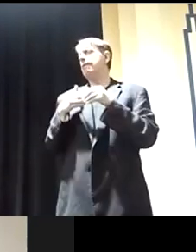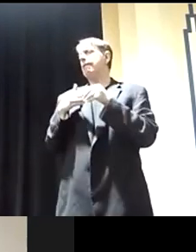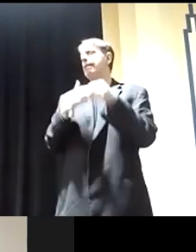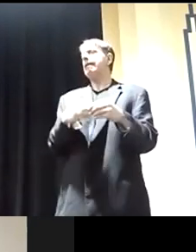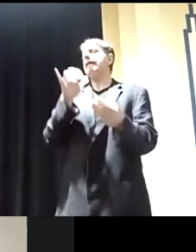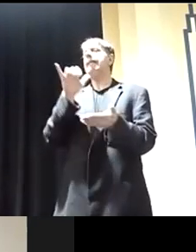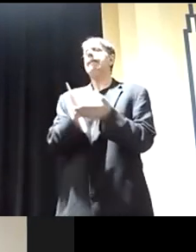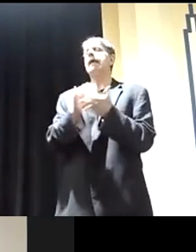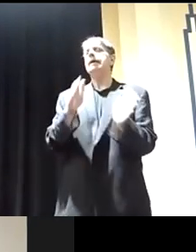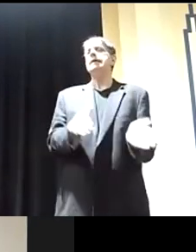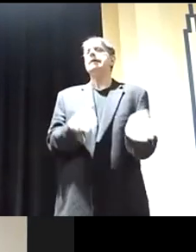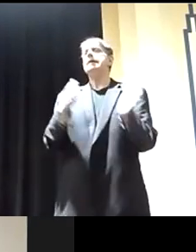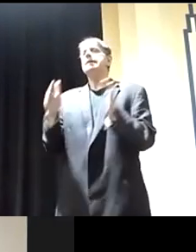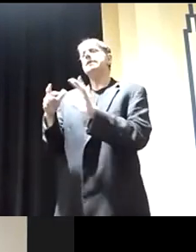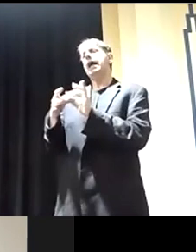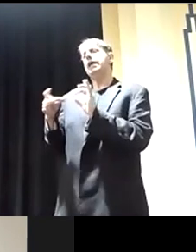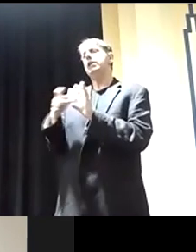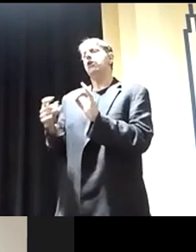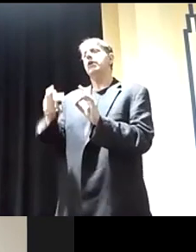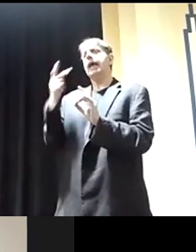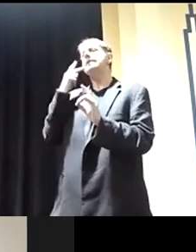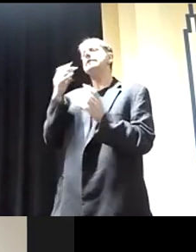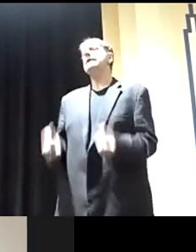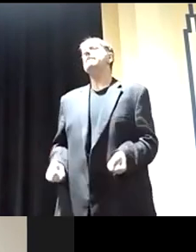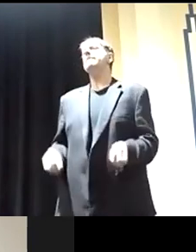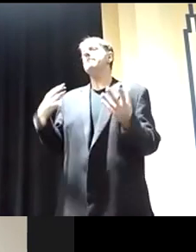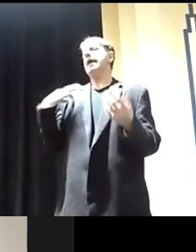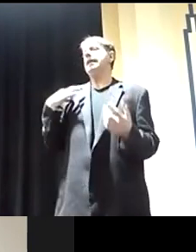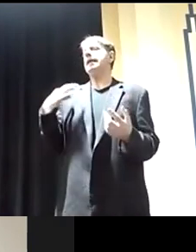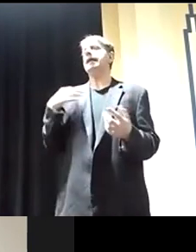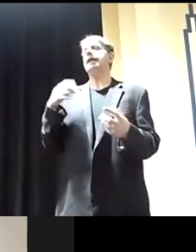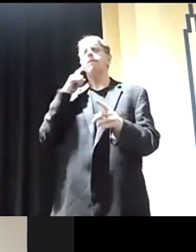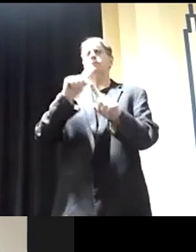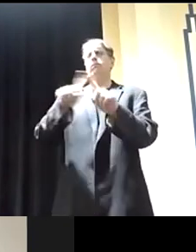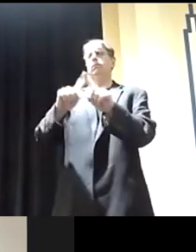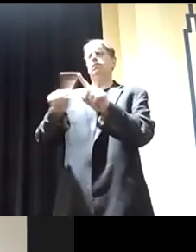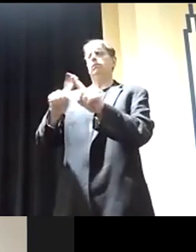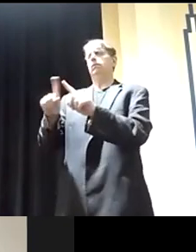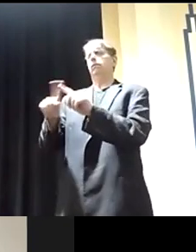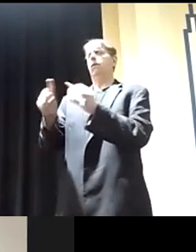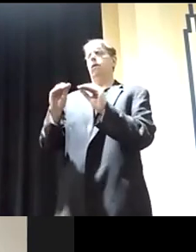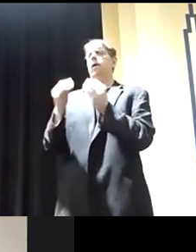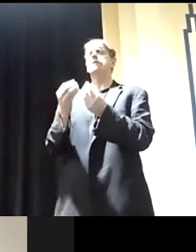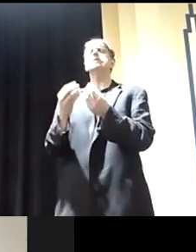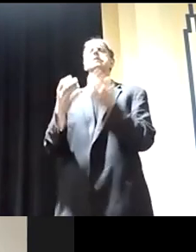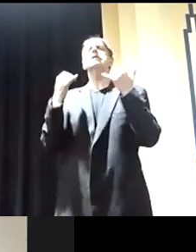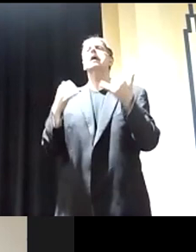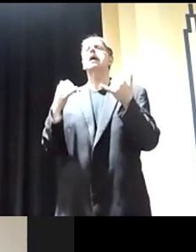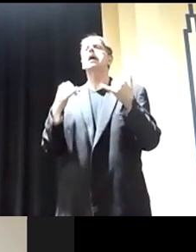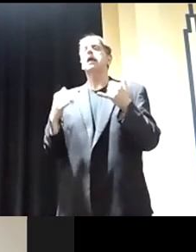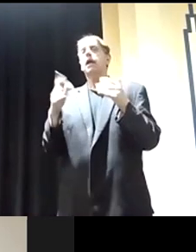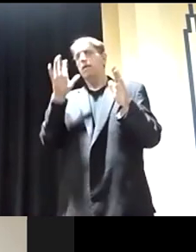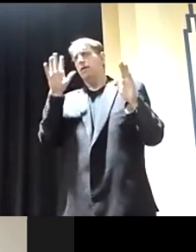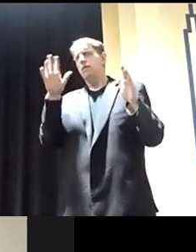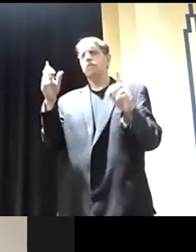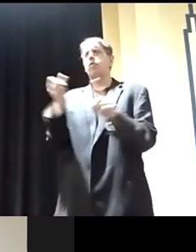note, you know, I see a lot of candidates for all offices knocking labor.